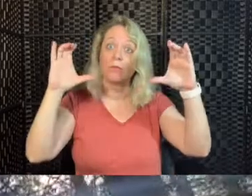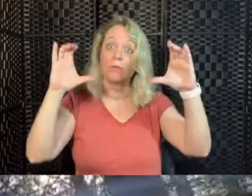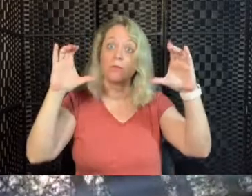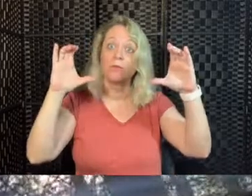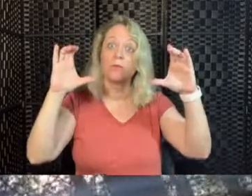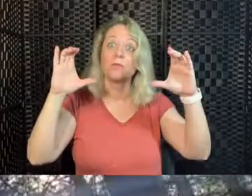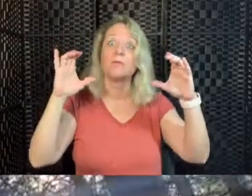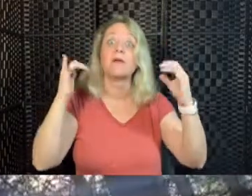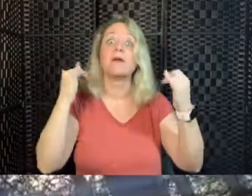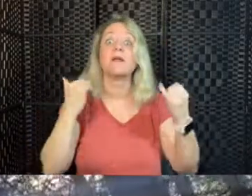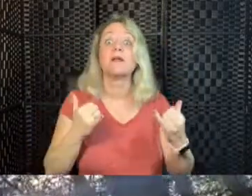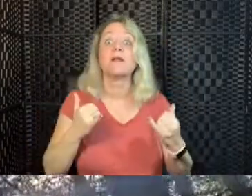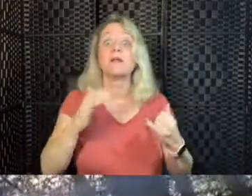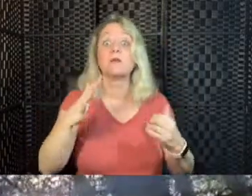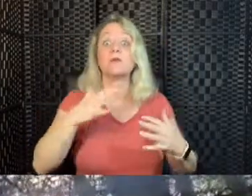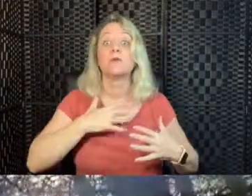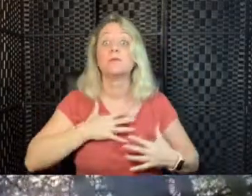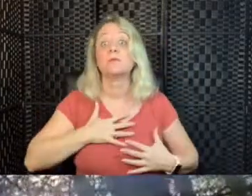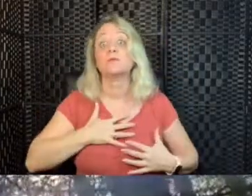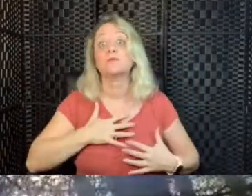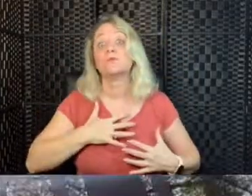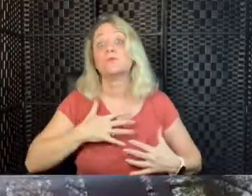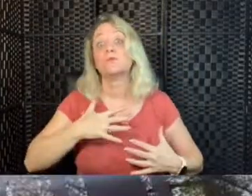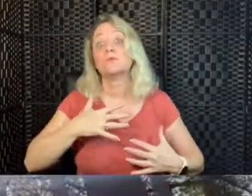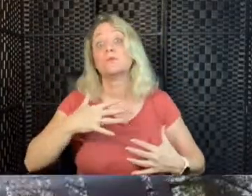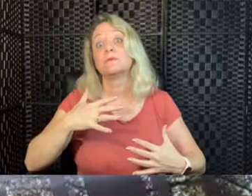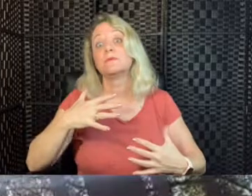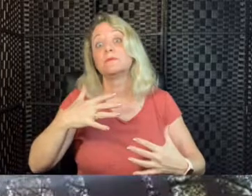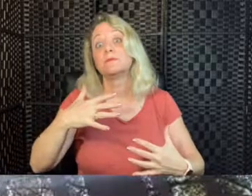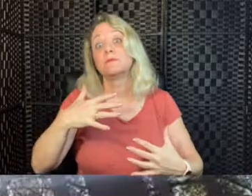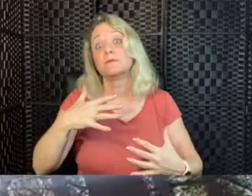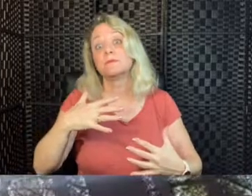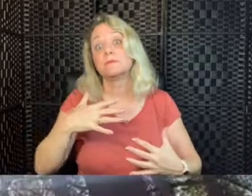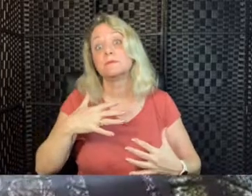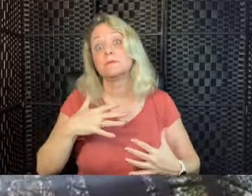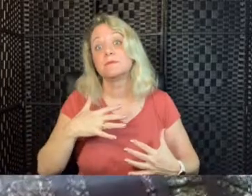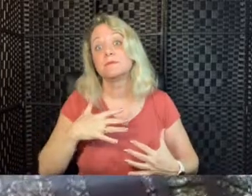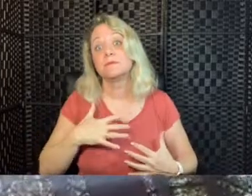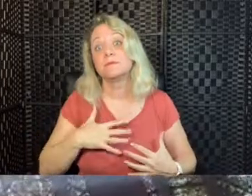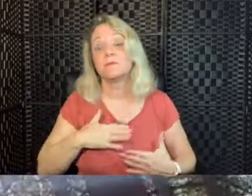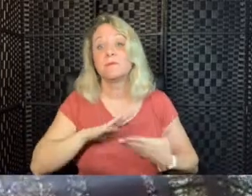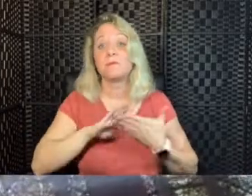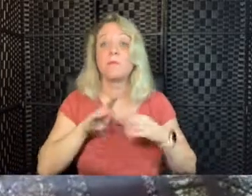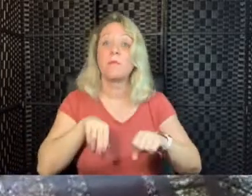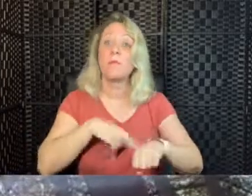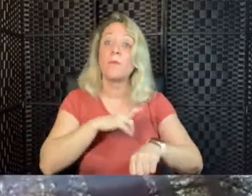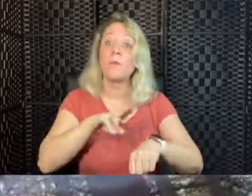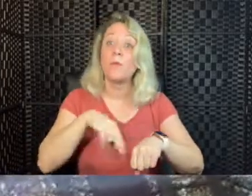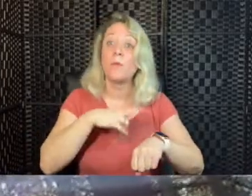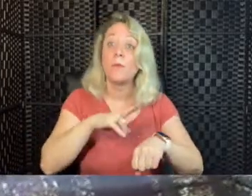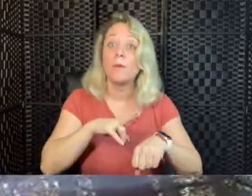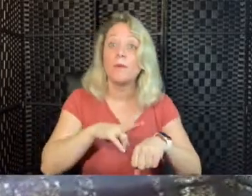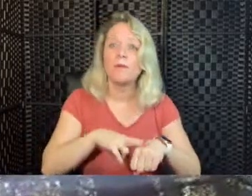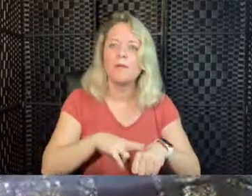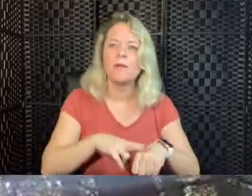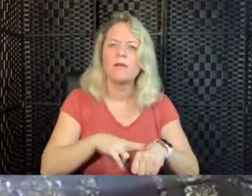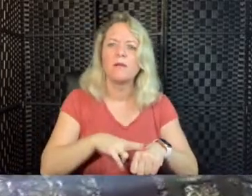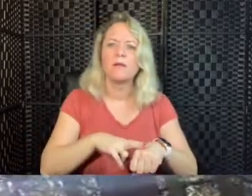and just noticing the quality of your body and mind at this moment.